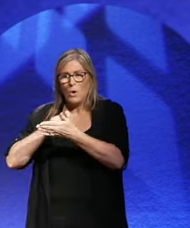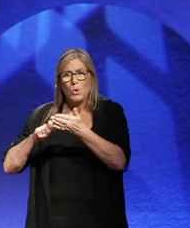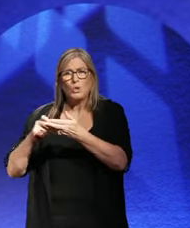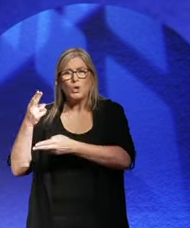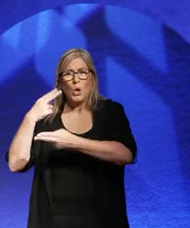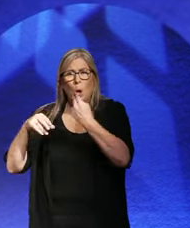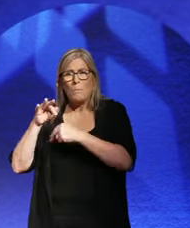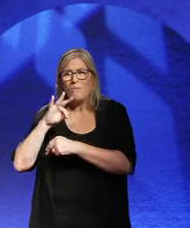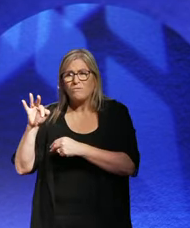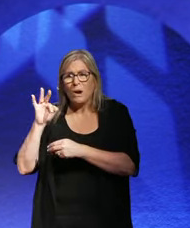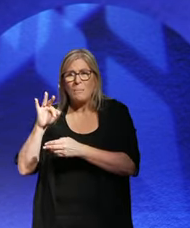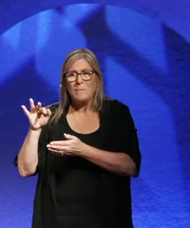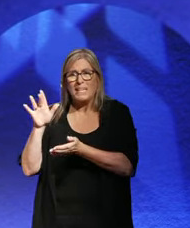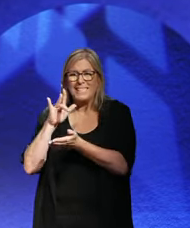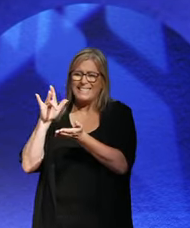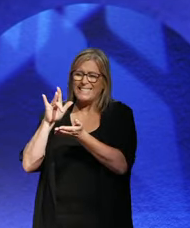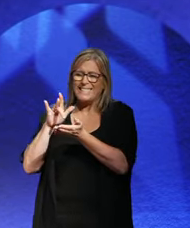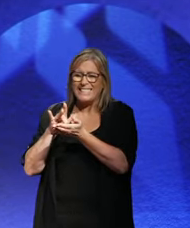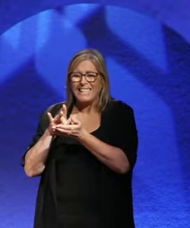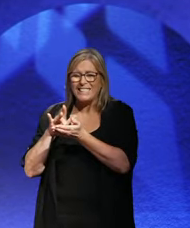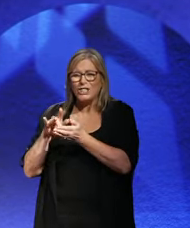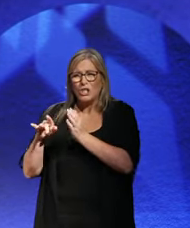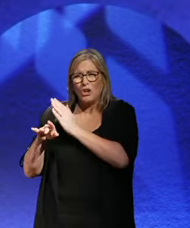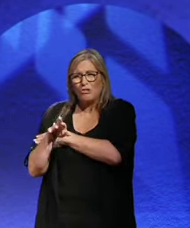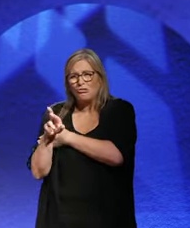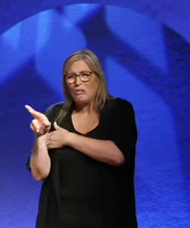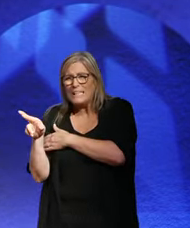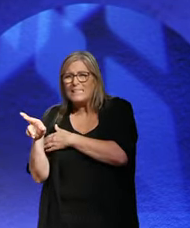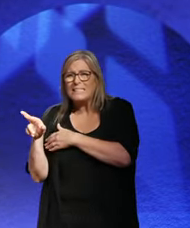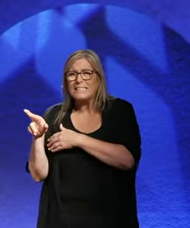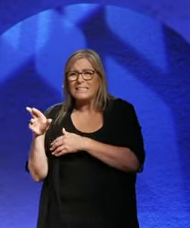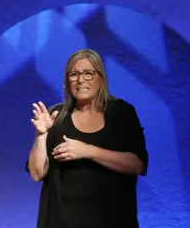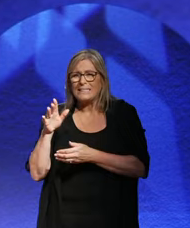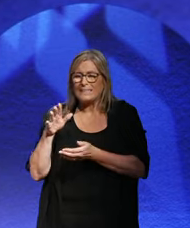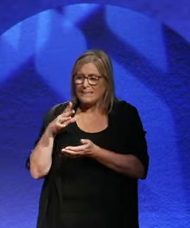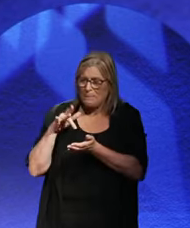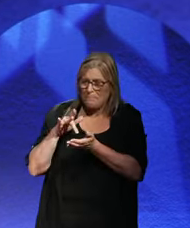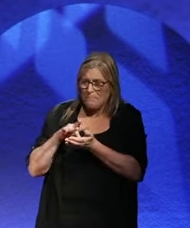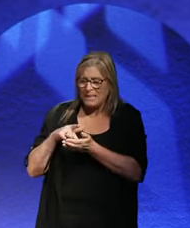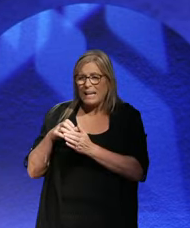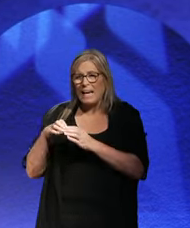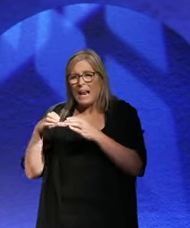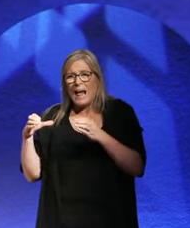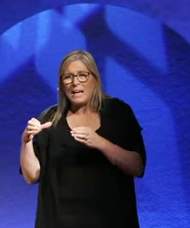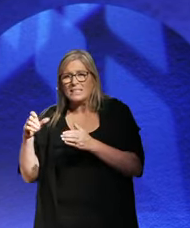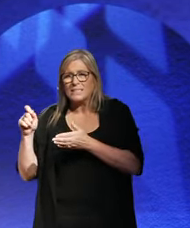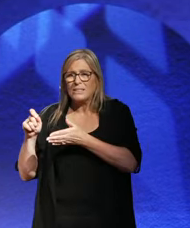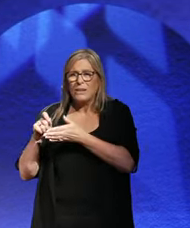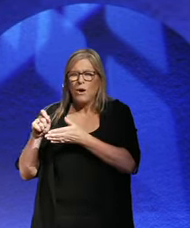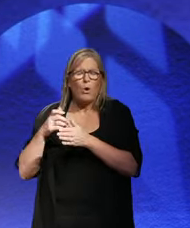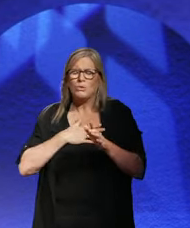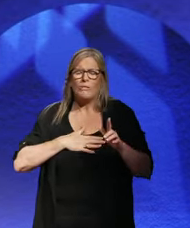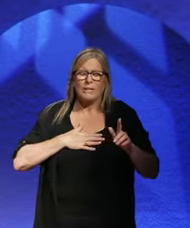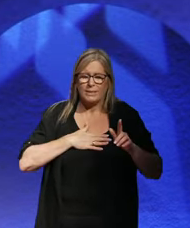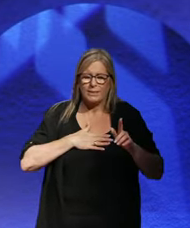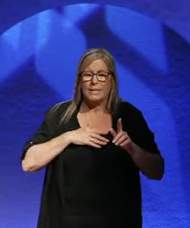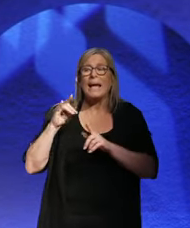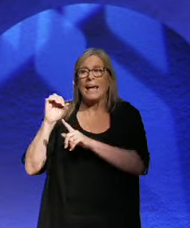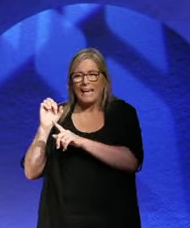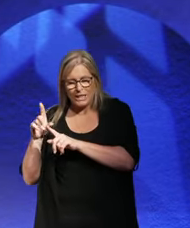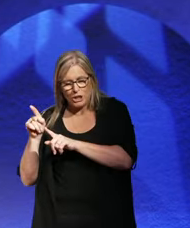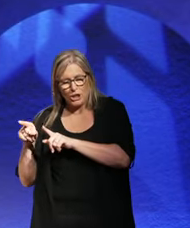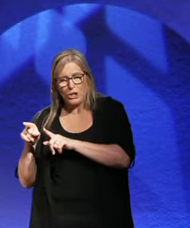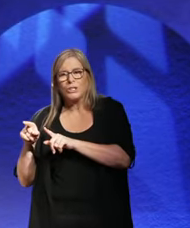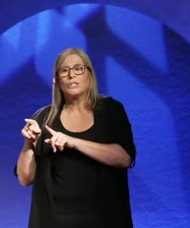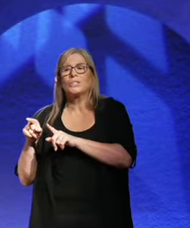center-right. They come from the middle-class center-right voters. Sorry, all of Hitler's voters